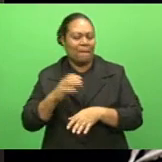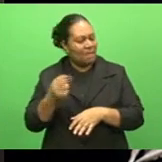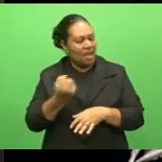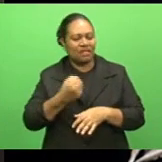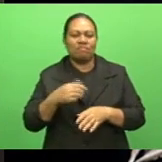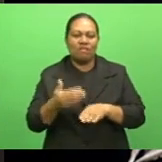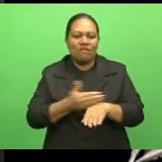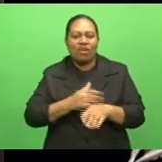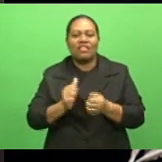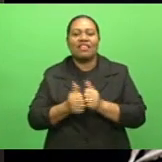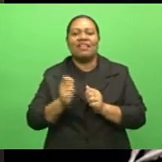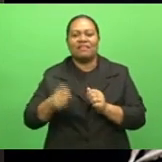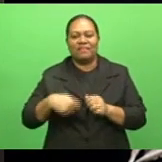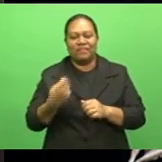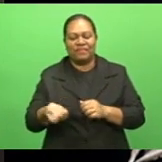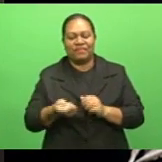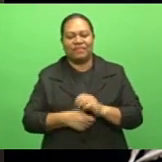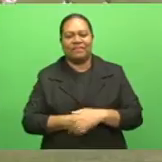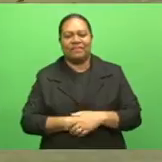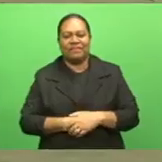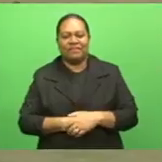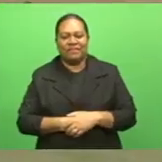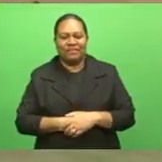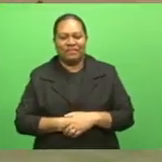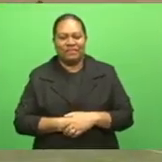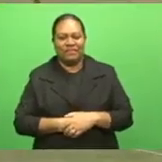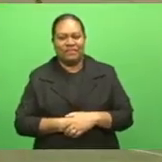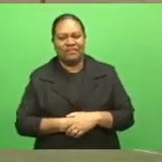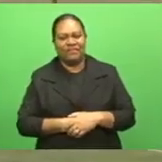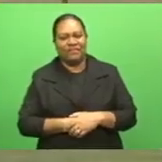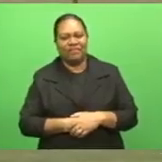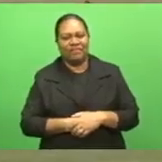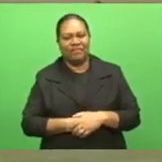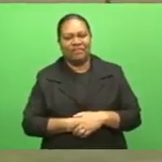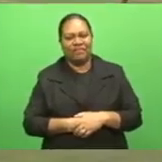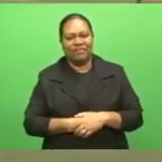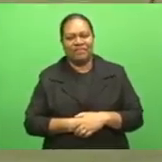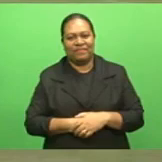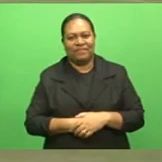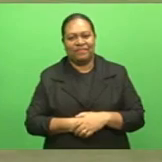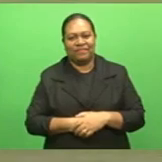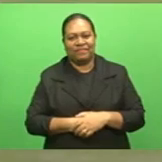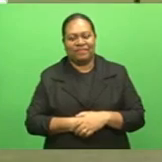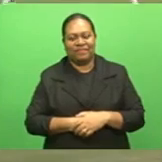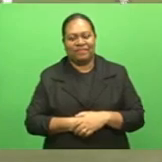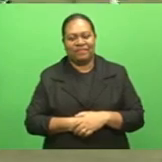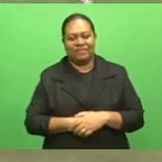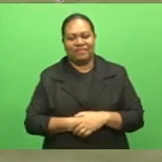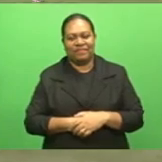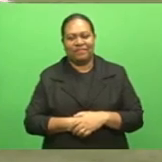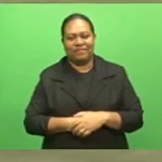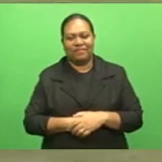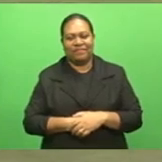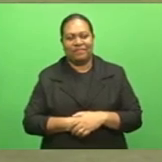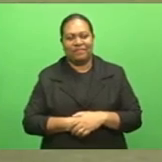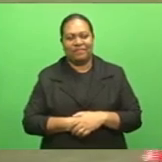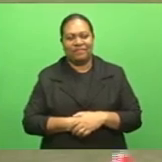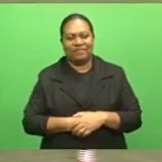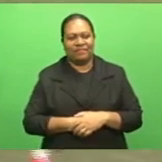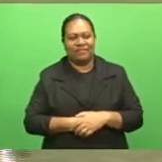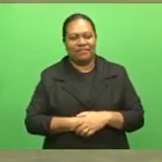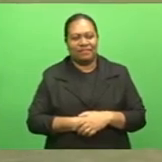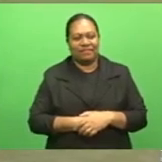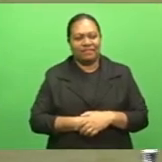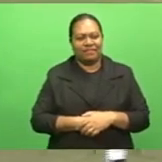match. Here are the goals from the match. That corner kick comes in with it. In the way, Sio Tama, who's come back. Lombasa, get everyone back. And